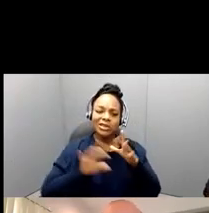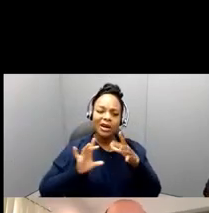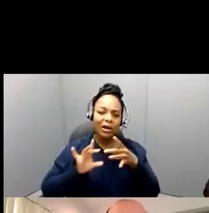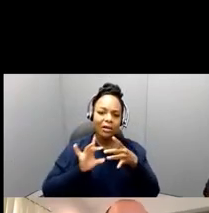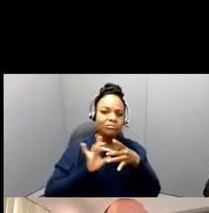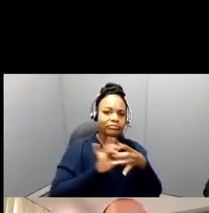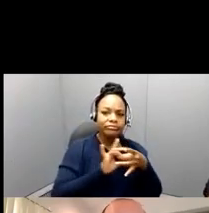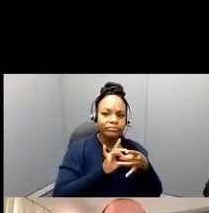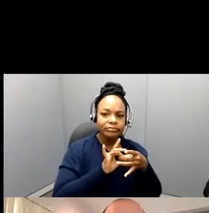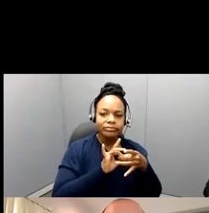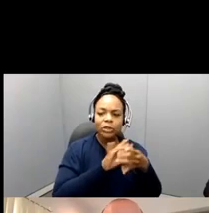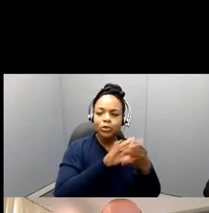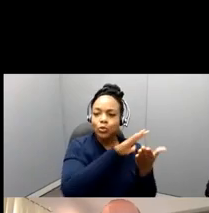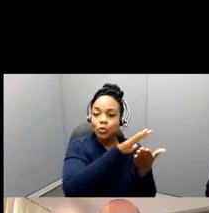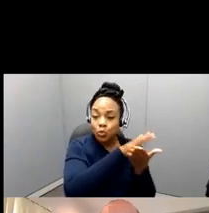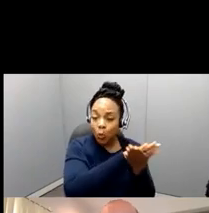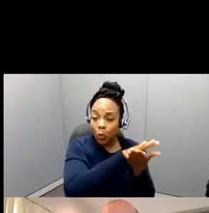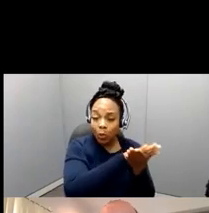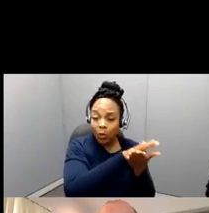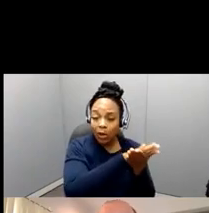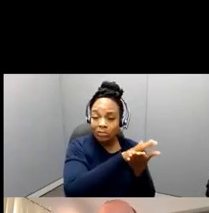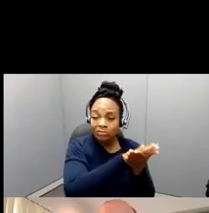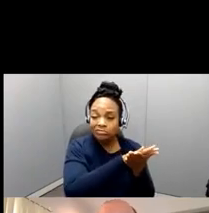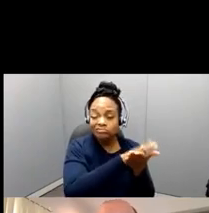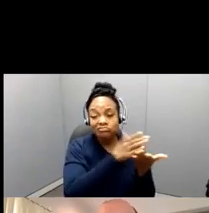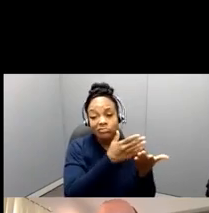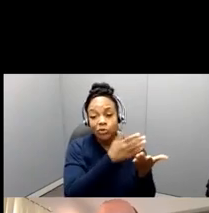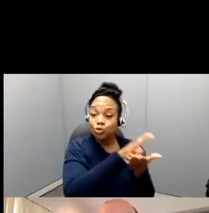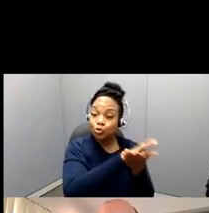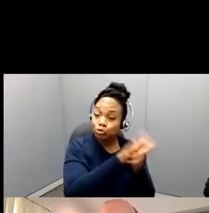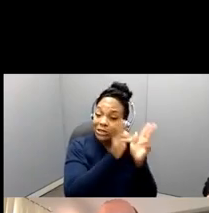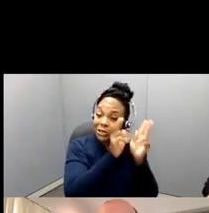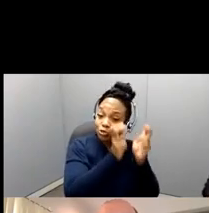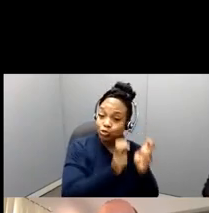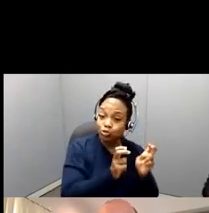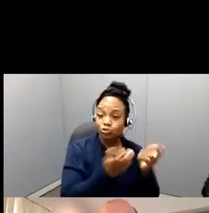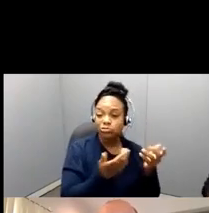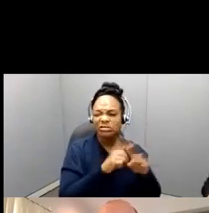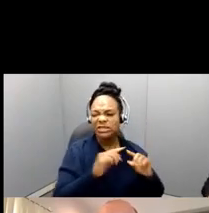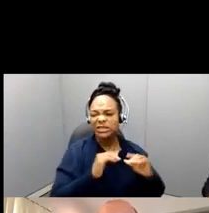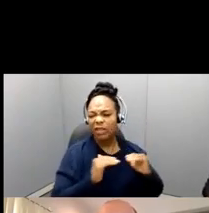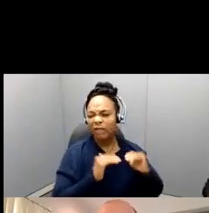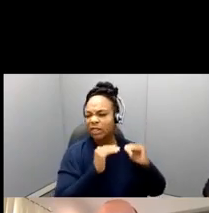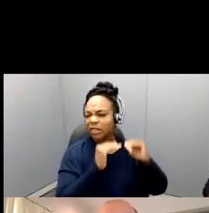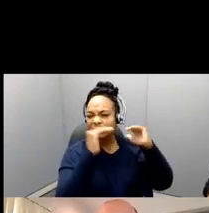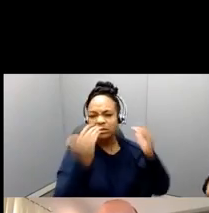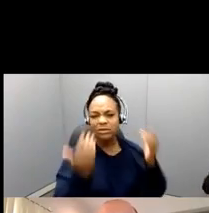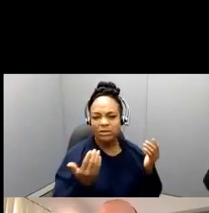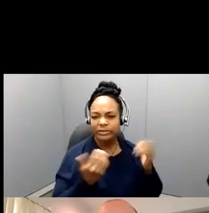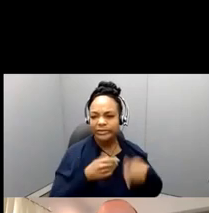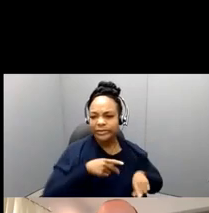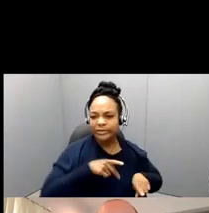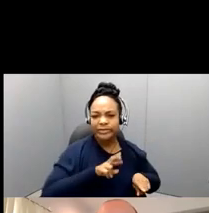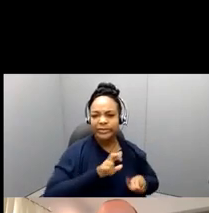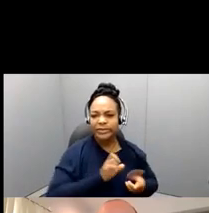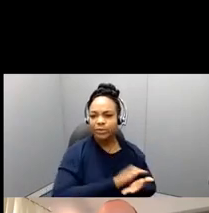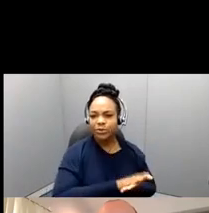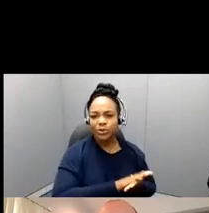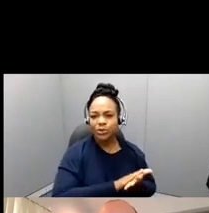schooling issues, again, in various level of schooling, from preschool to K-12,